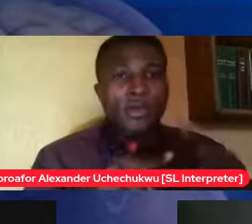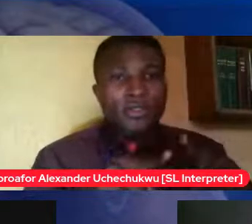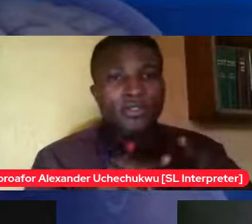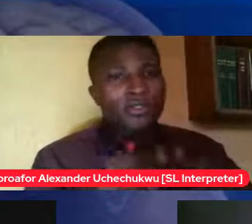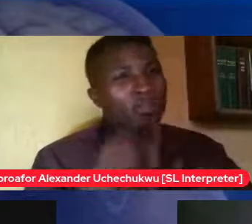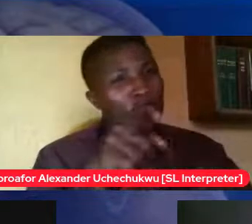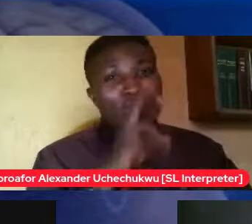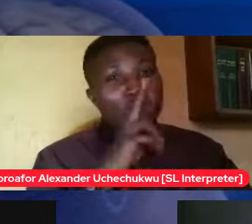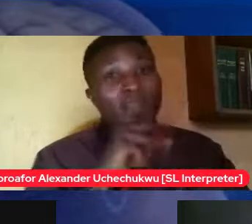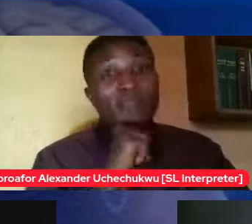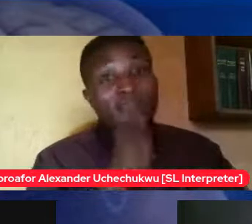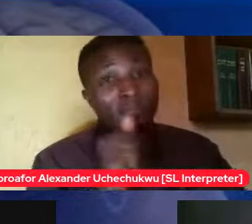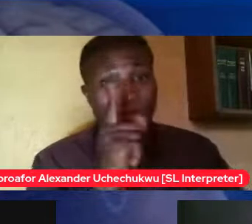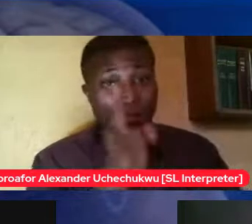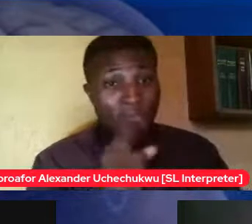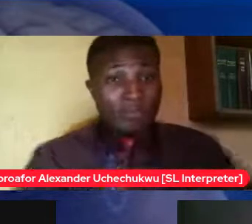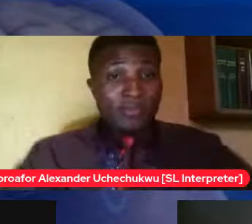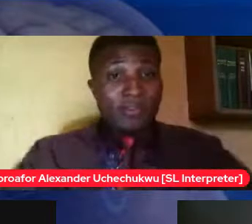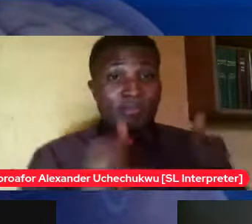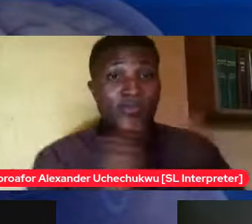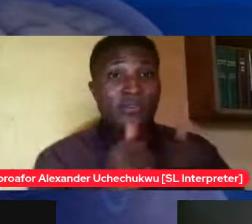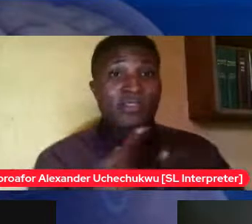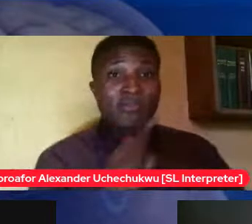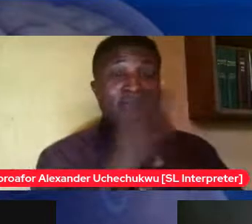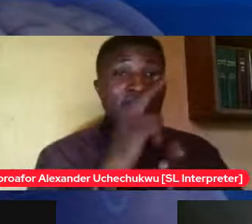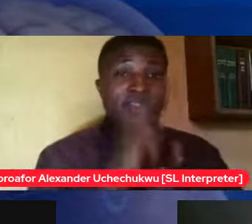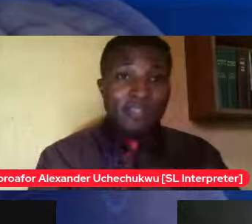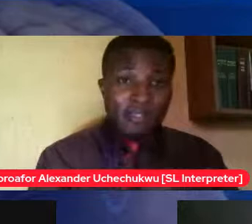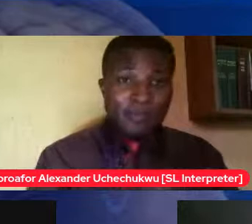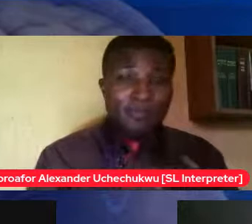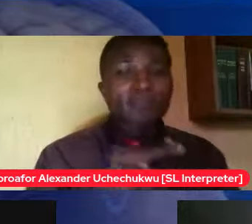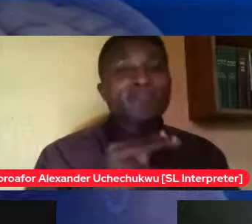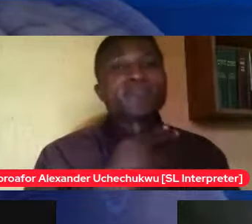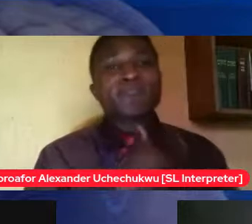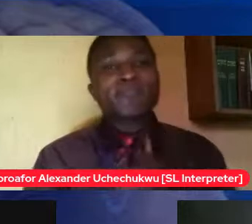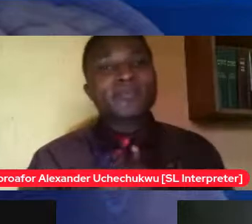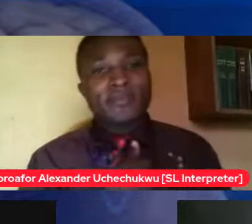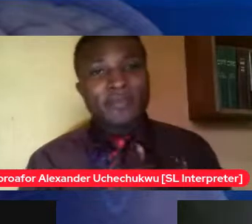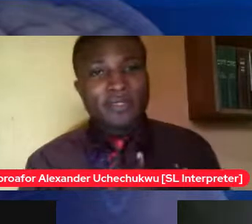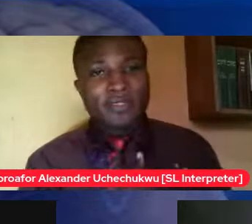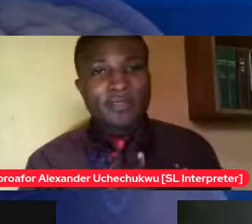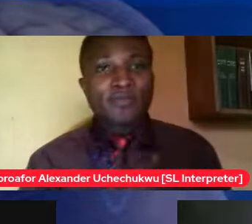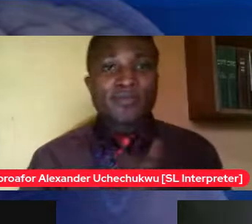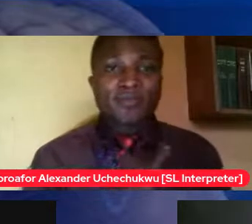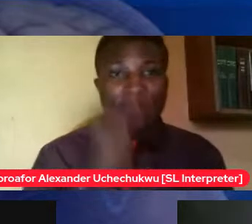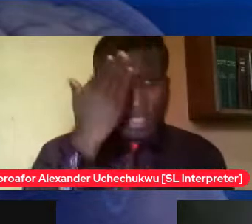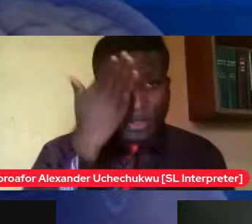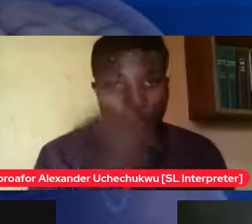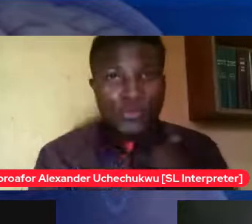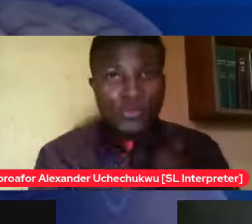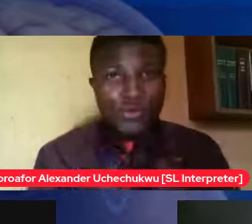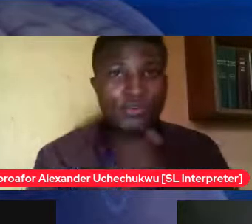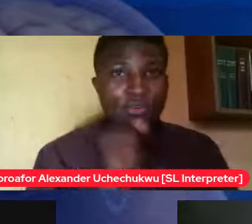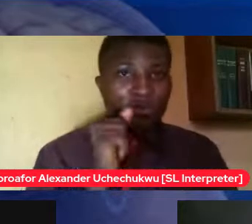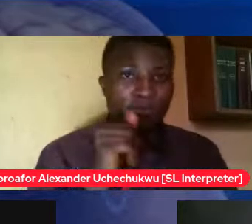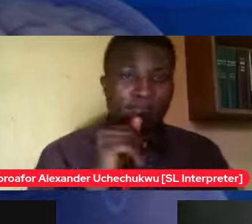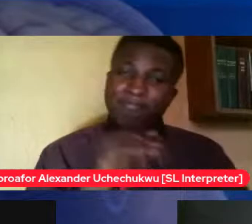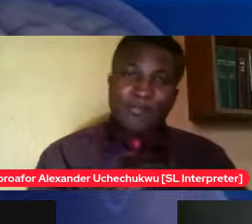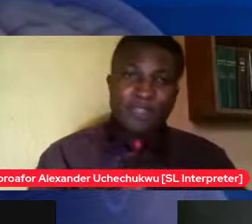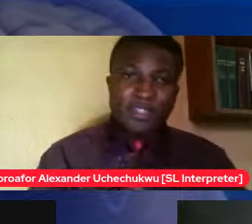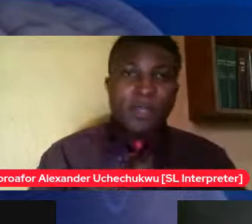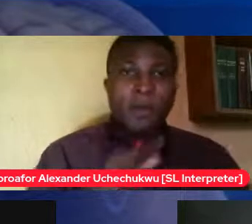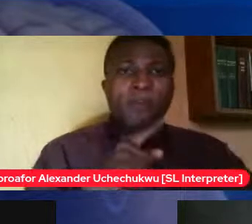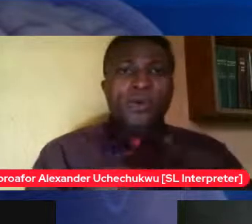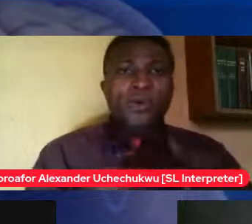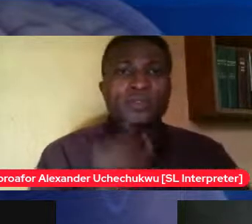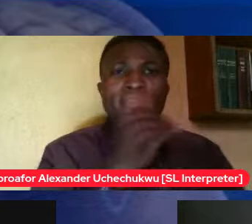so sorry i i i know i know you love your child but they are setting decisions that are not yours